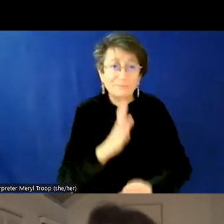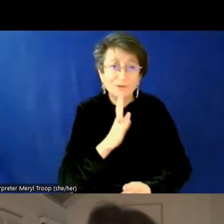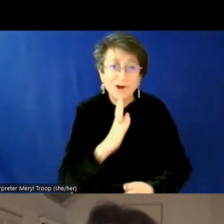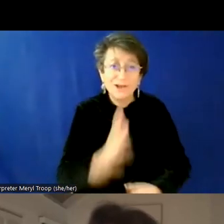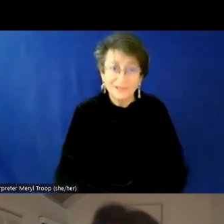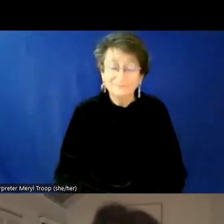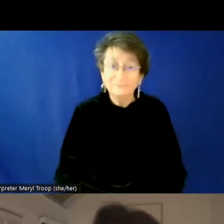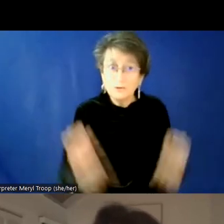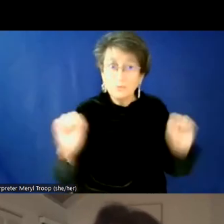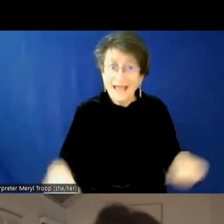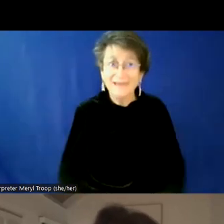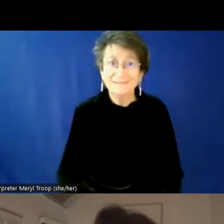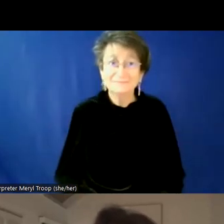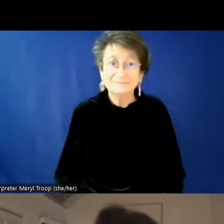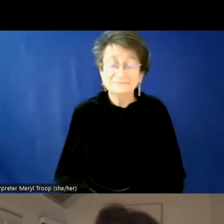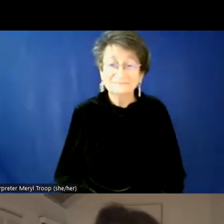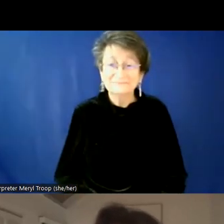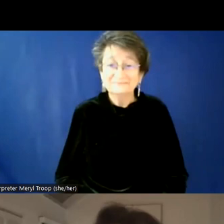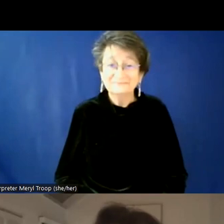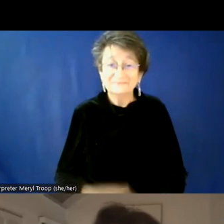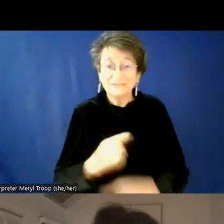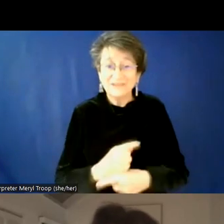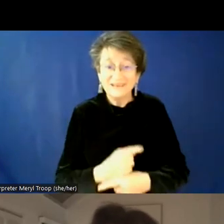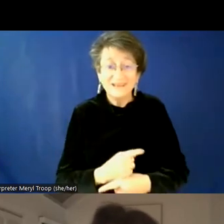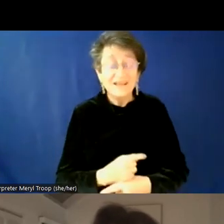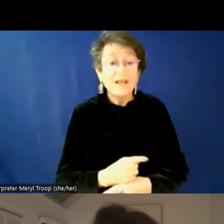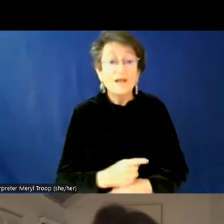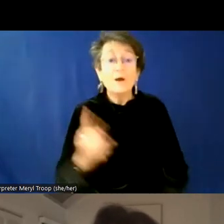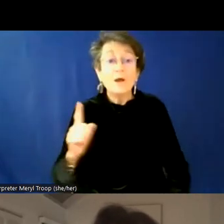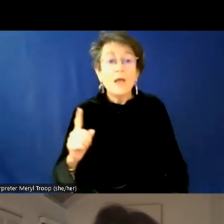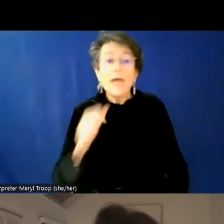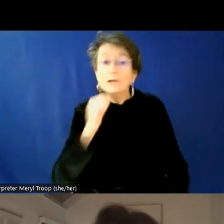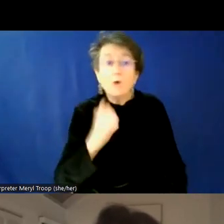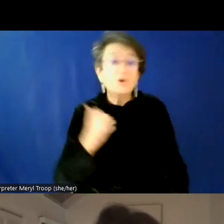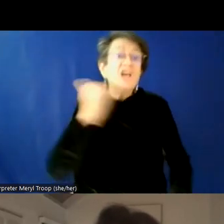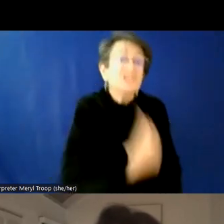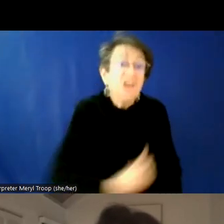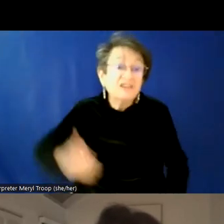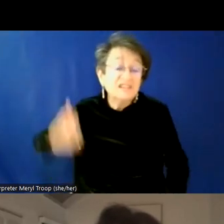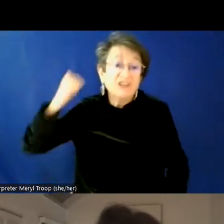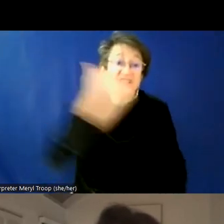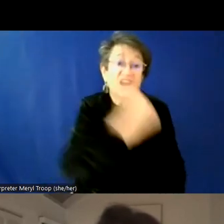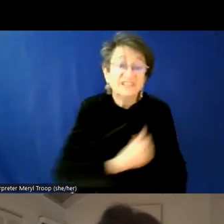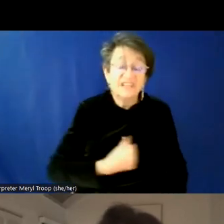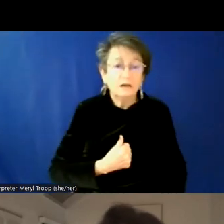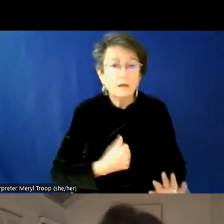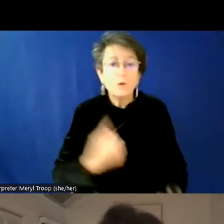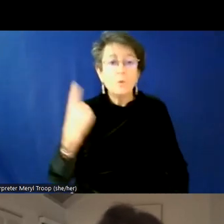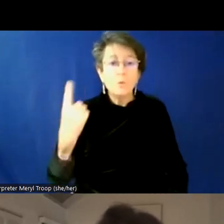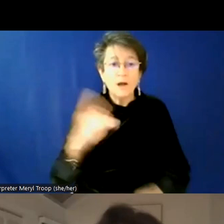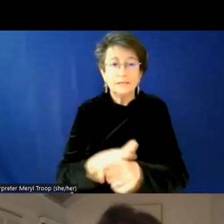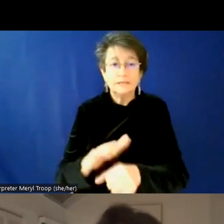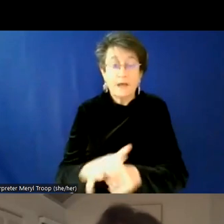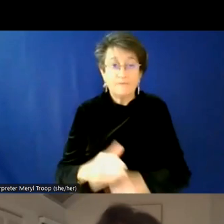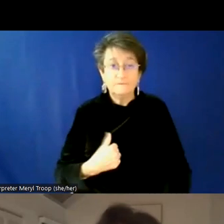and then, you know, I think one sorry is acceptable. You can put out one sorry. Anything more is, is about making yourself